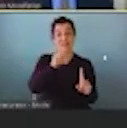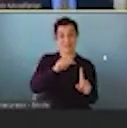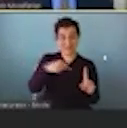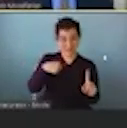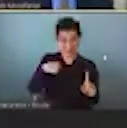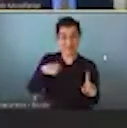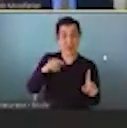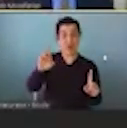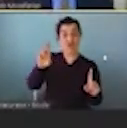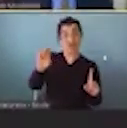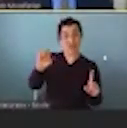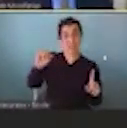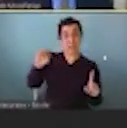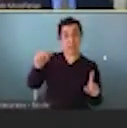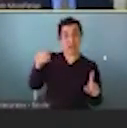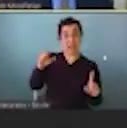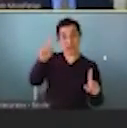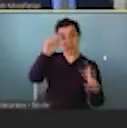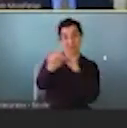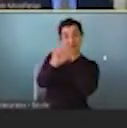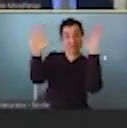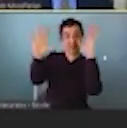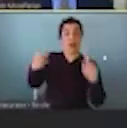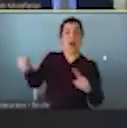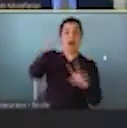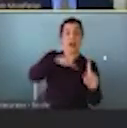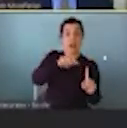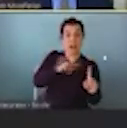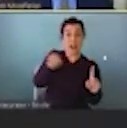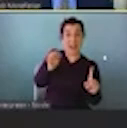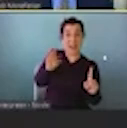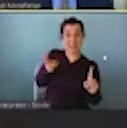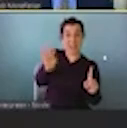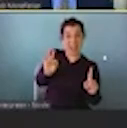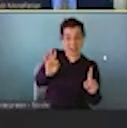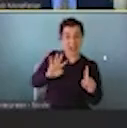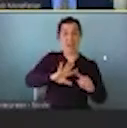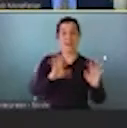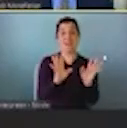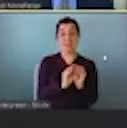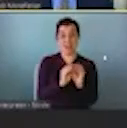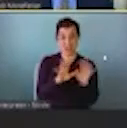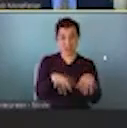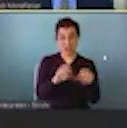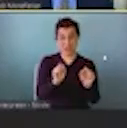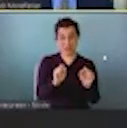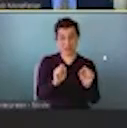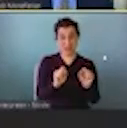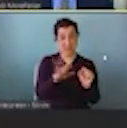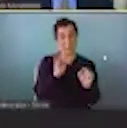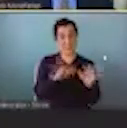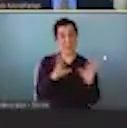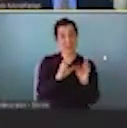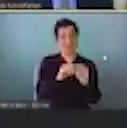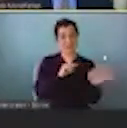reimagine food policy. I want to start back in 1969 at a conference that really laid out a lot of